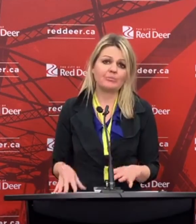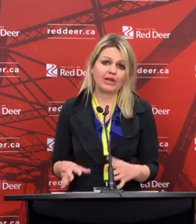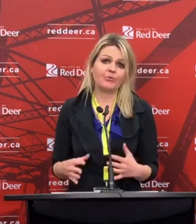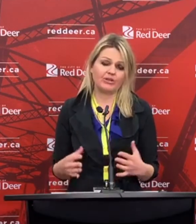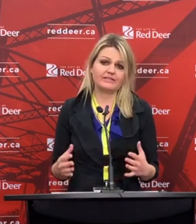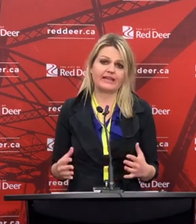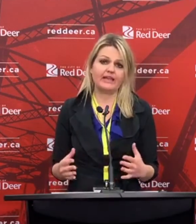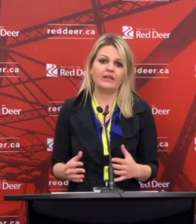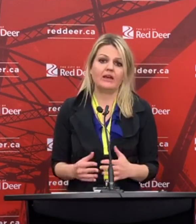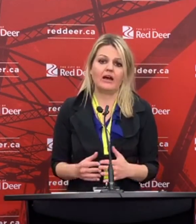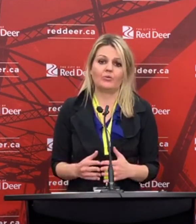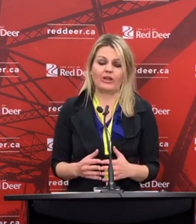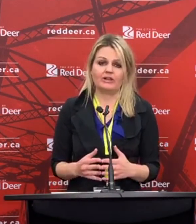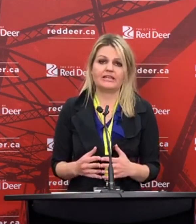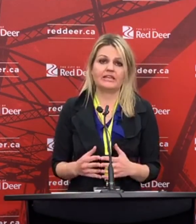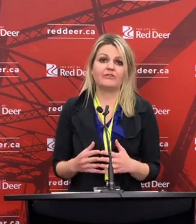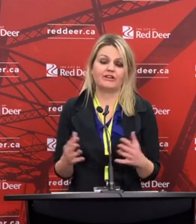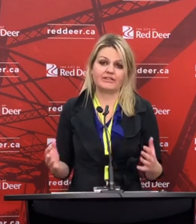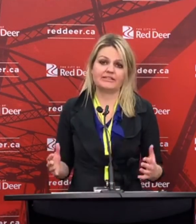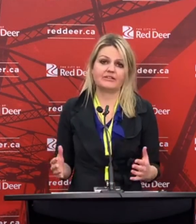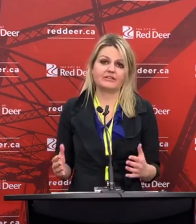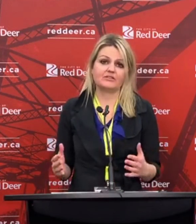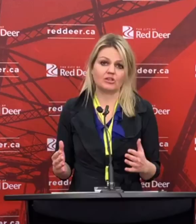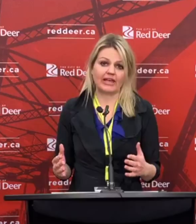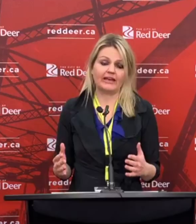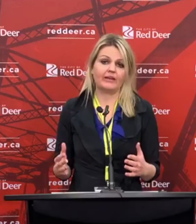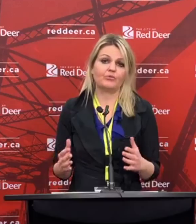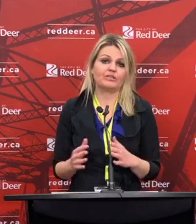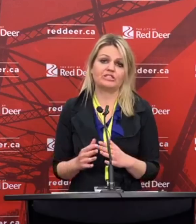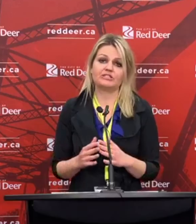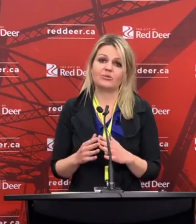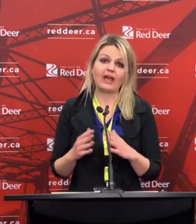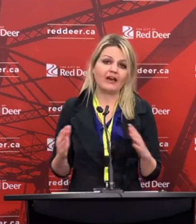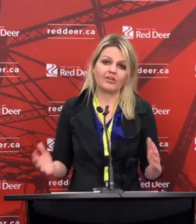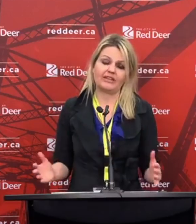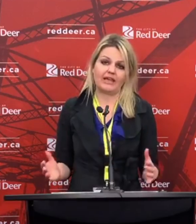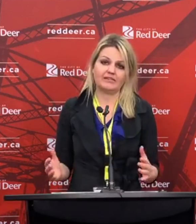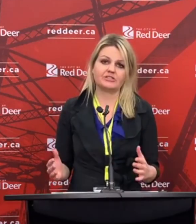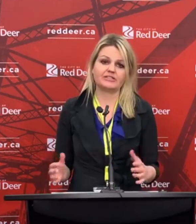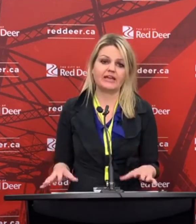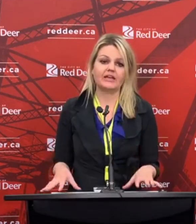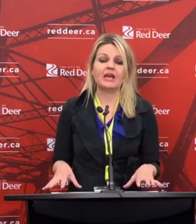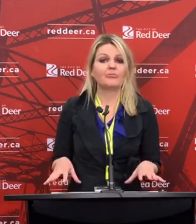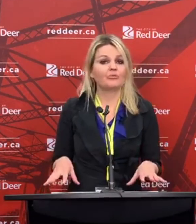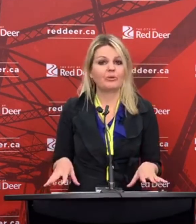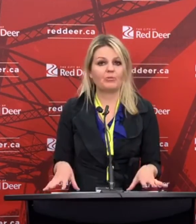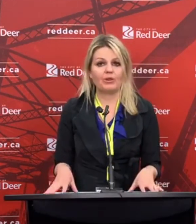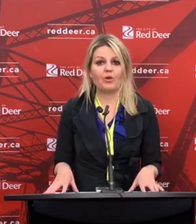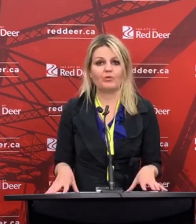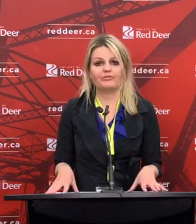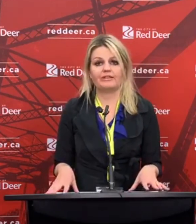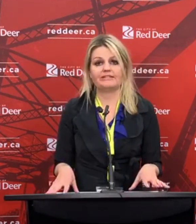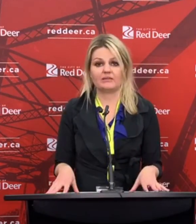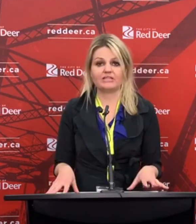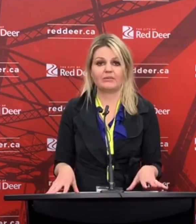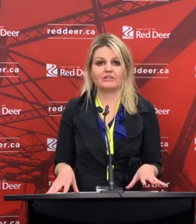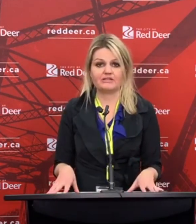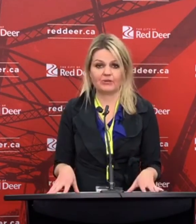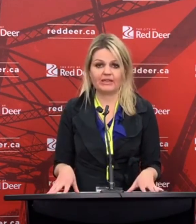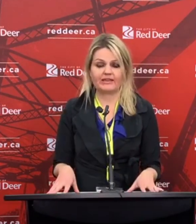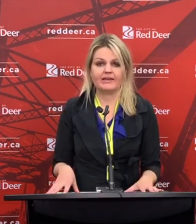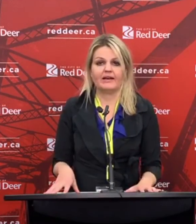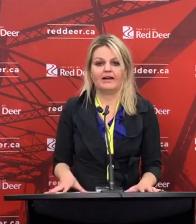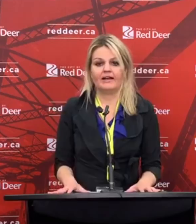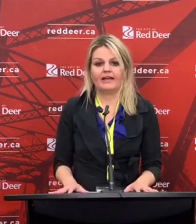but I will say we are taking a very serious look at it. We just don't have all the answers yet, but we will hopefully sometime